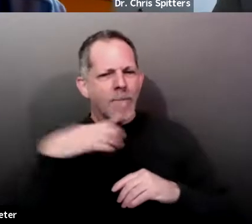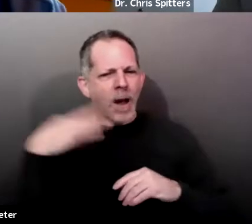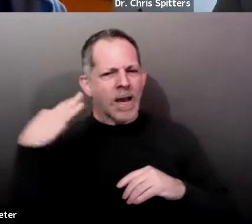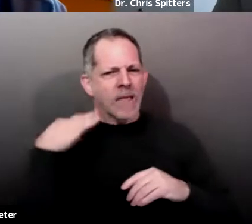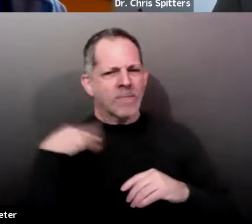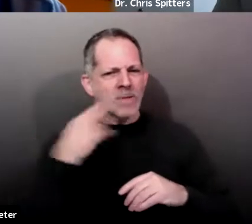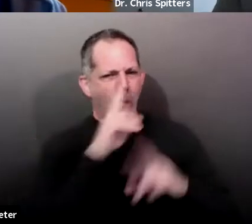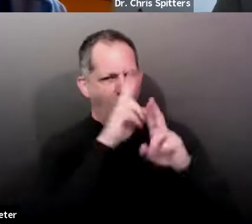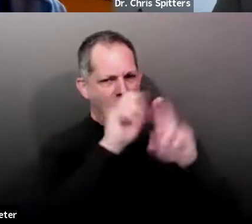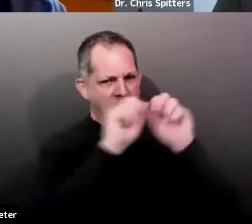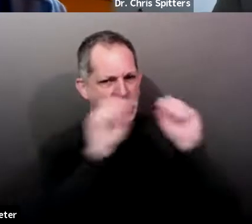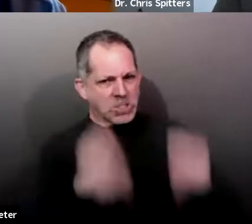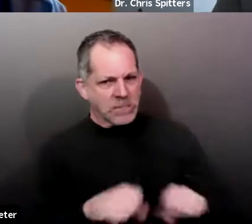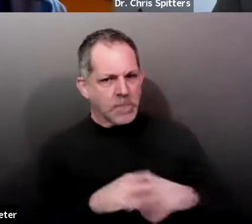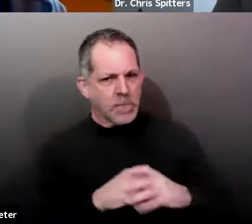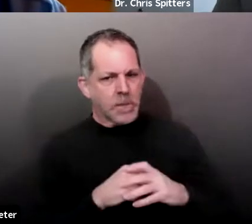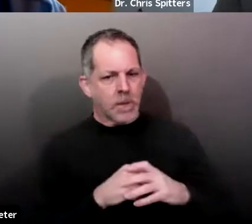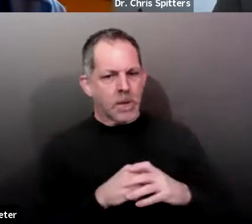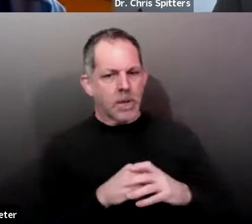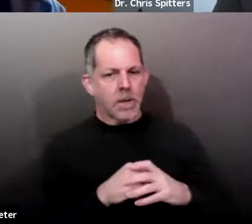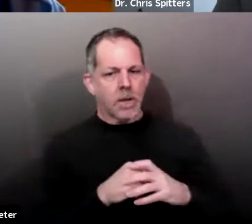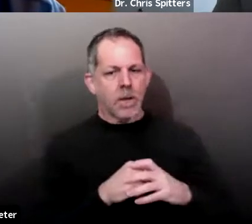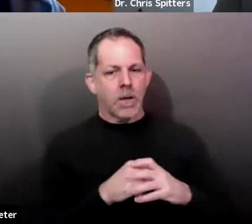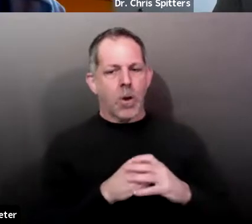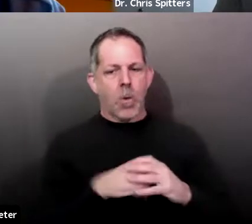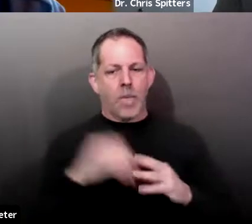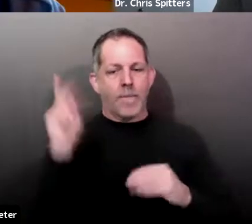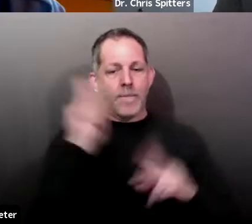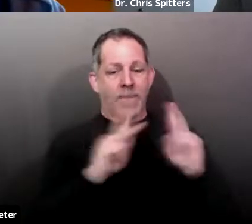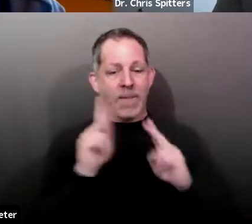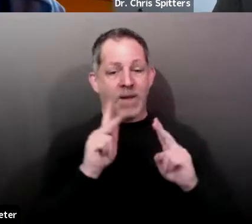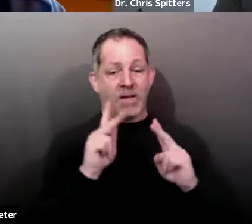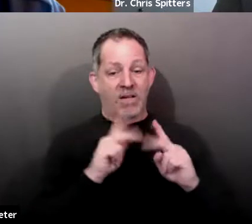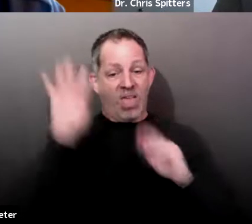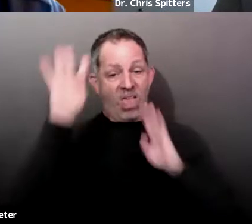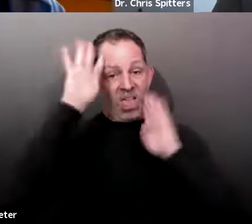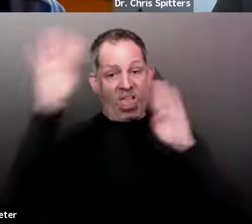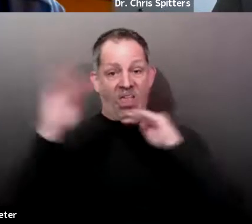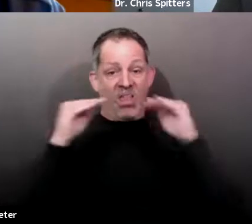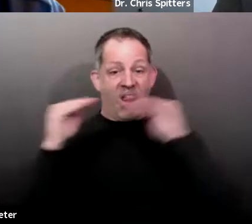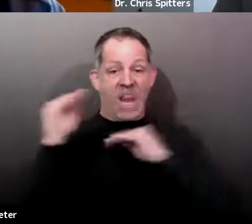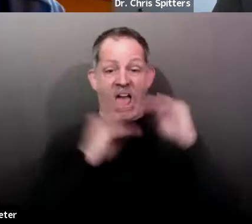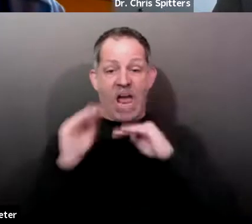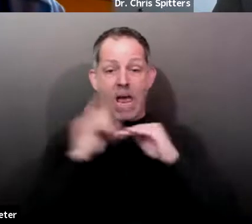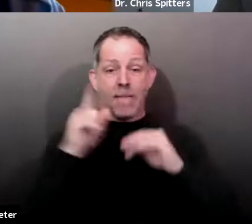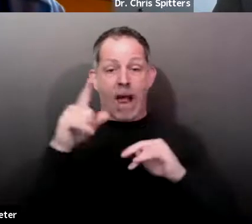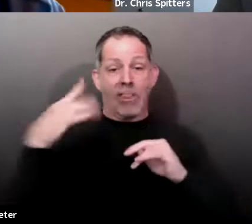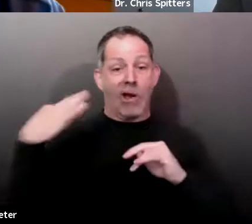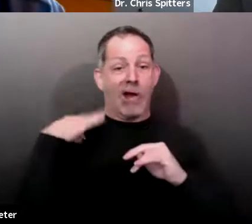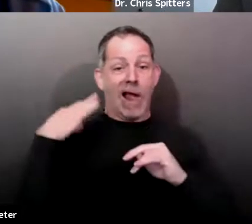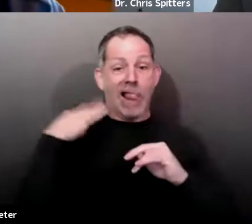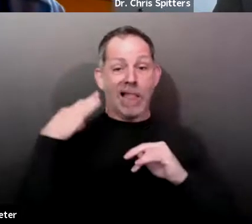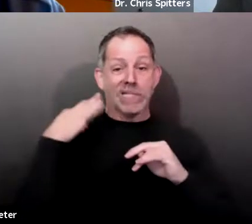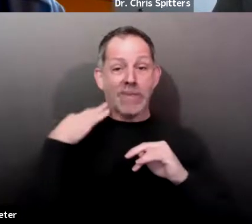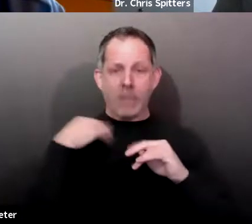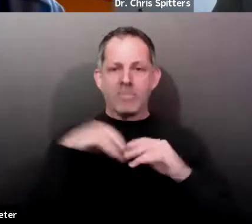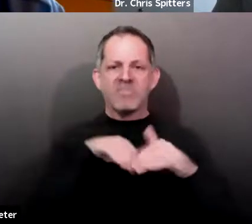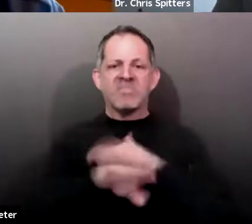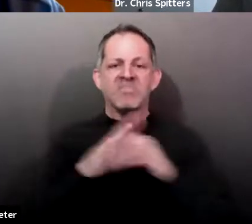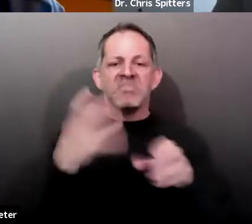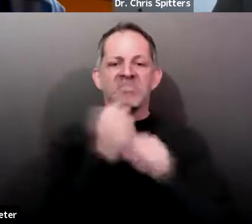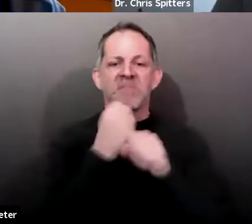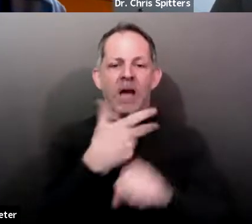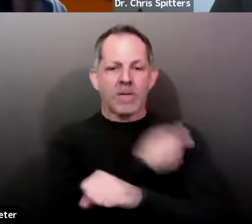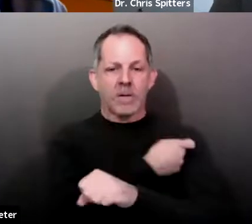to lie about eligibility and some get through. Is it unreasonable to expect people will go through phase finder first?